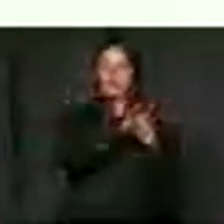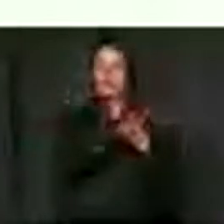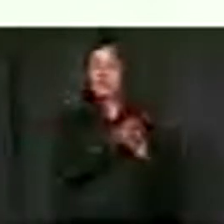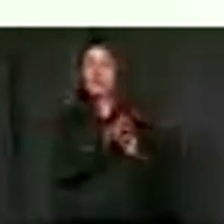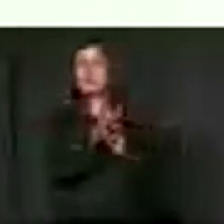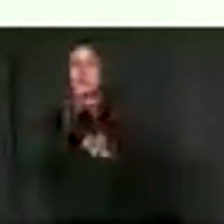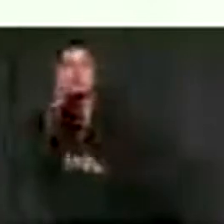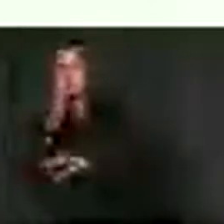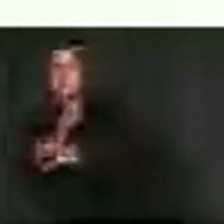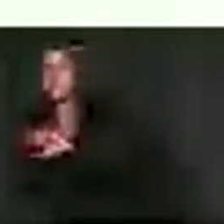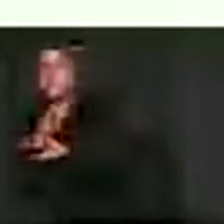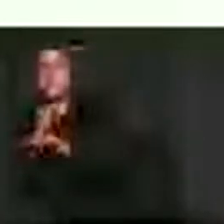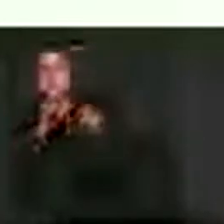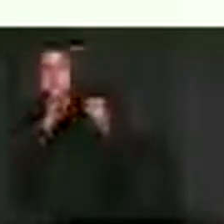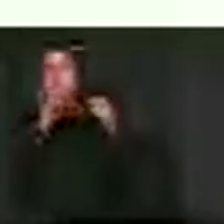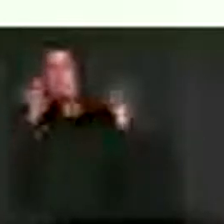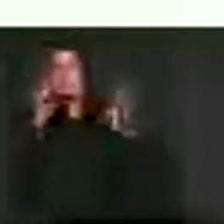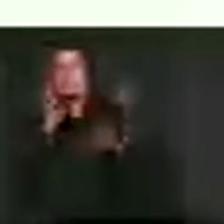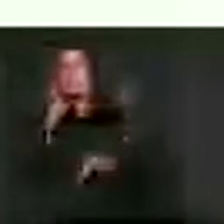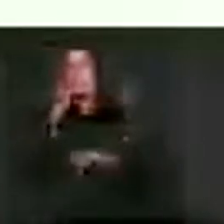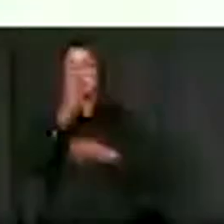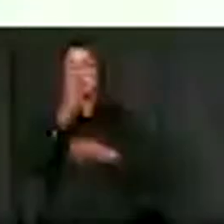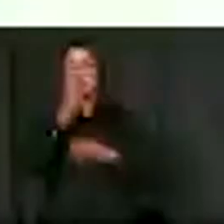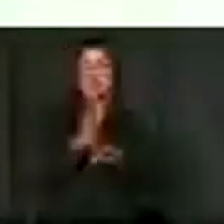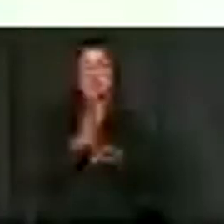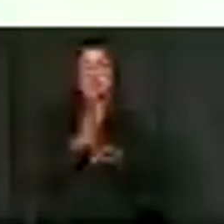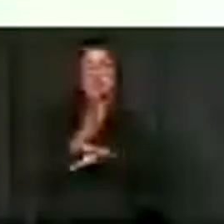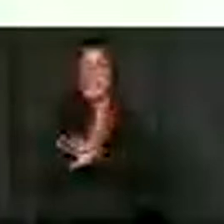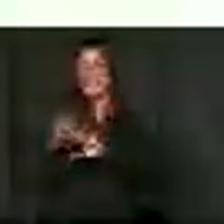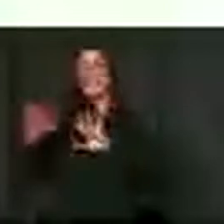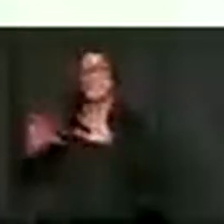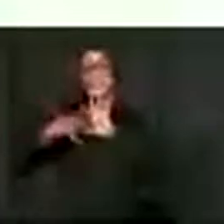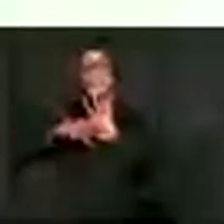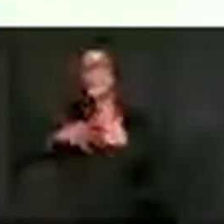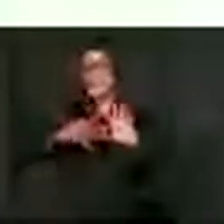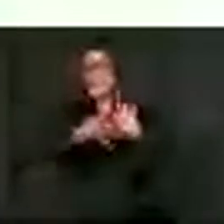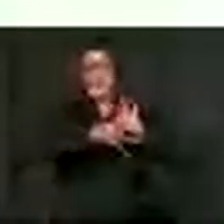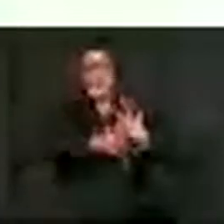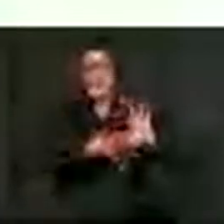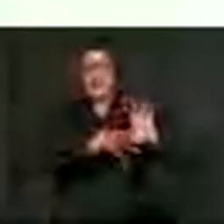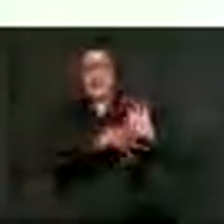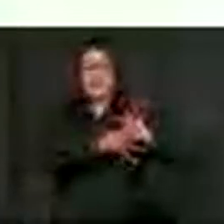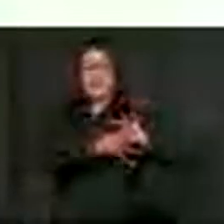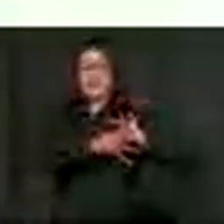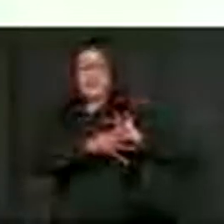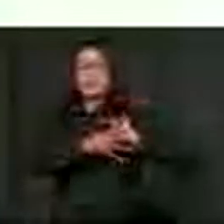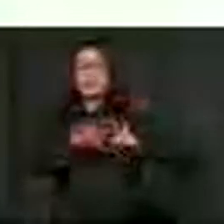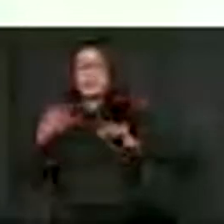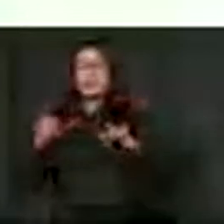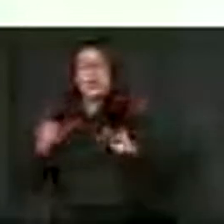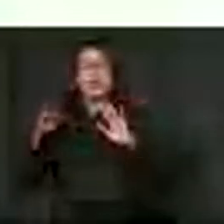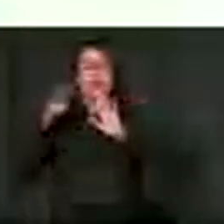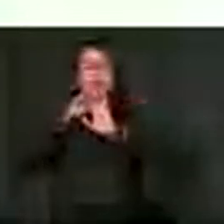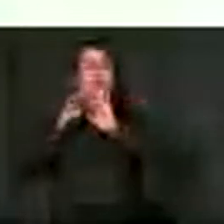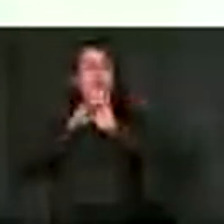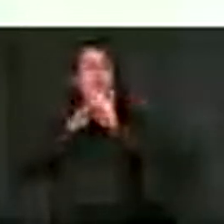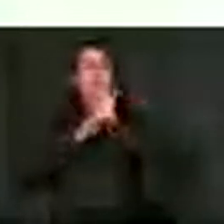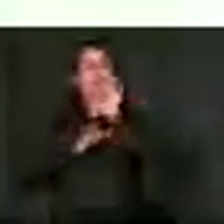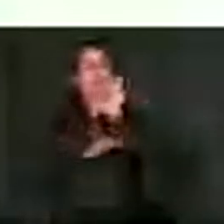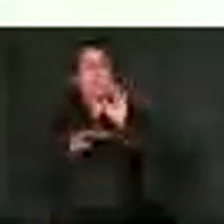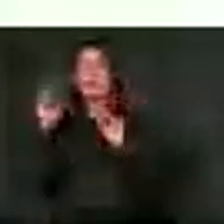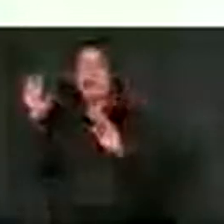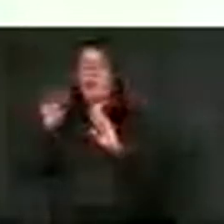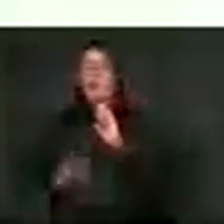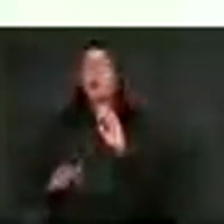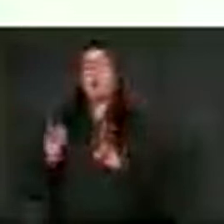take two hours, blink, and help us to finalize some of the things. So I won't go through all the recommendations because we've